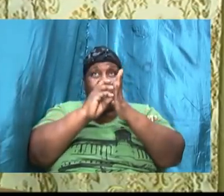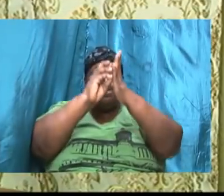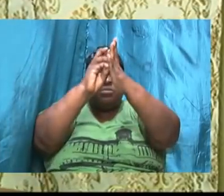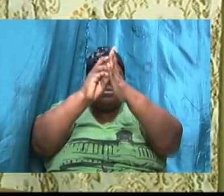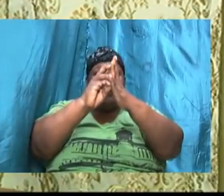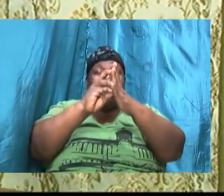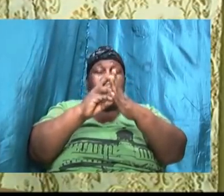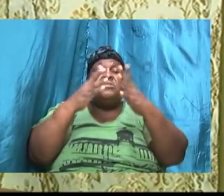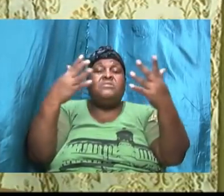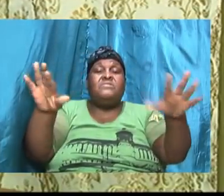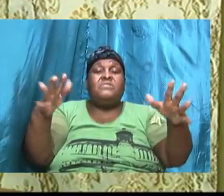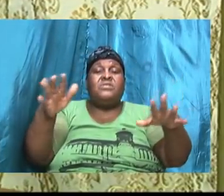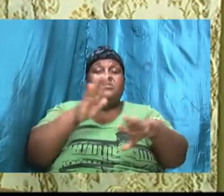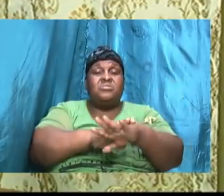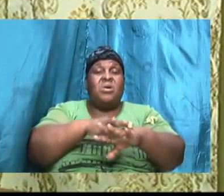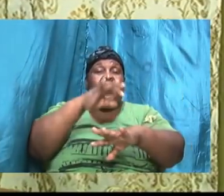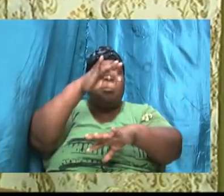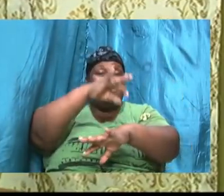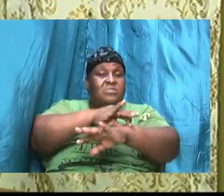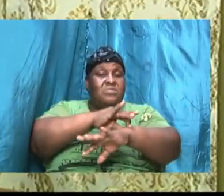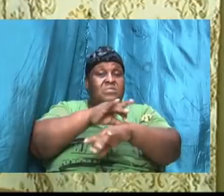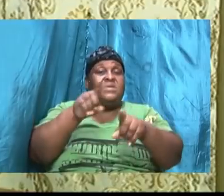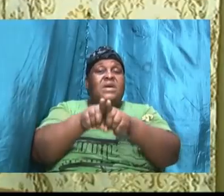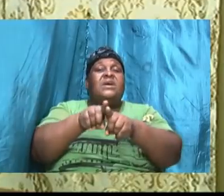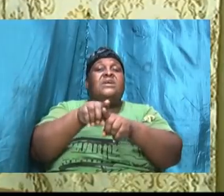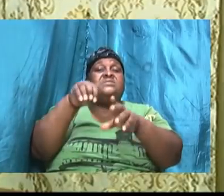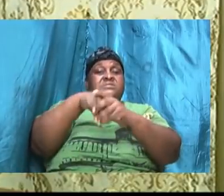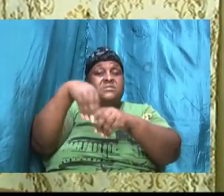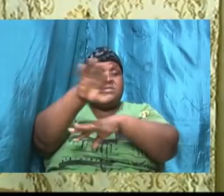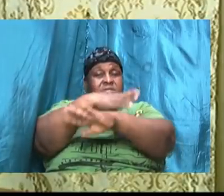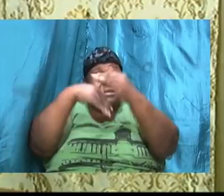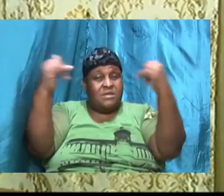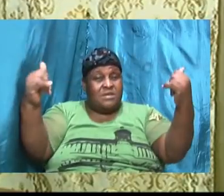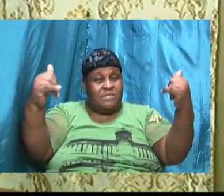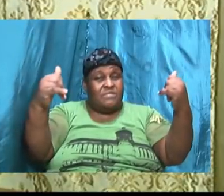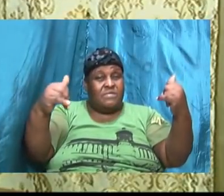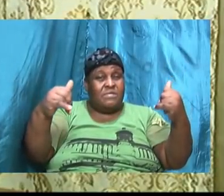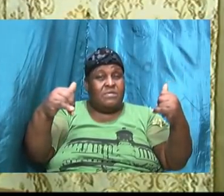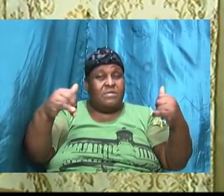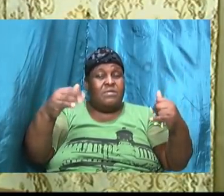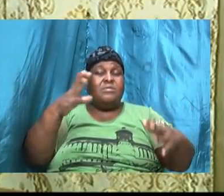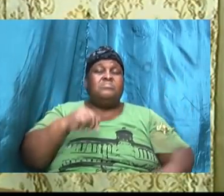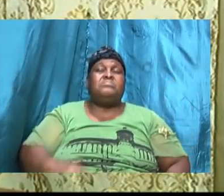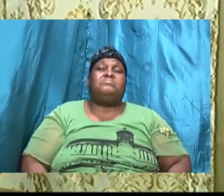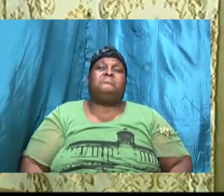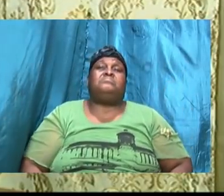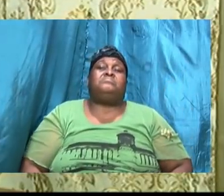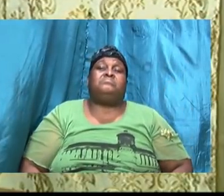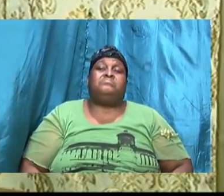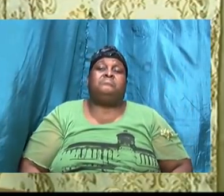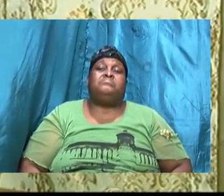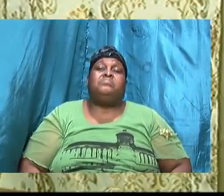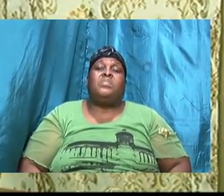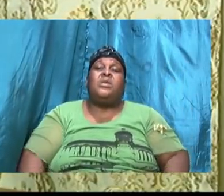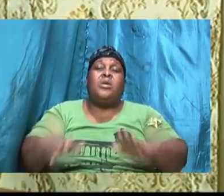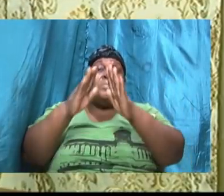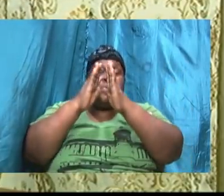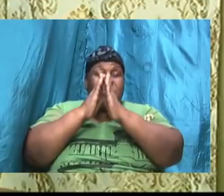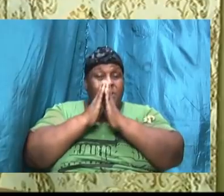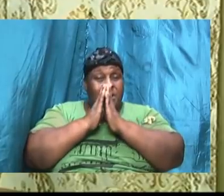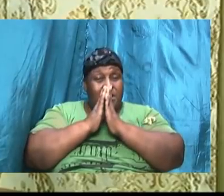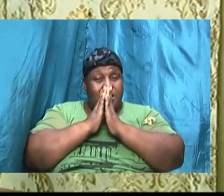as it is in heaven Matthew 6 9 to 10 he said pray